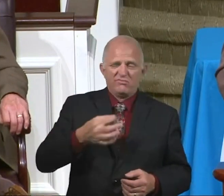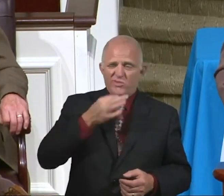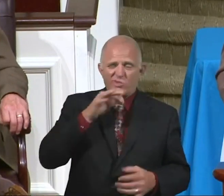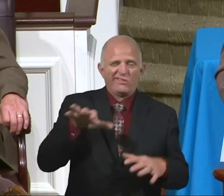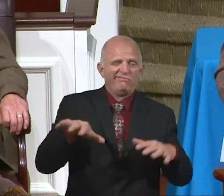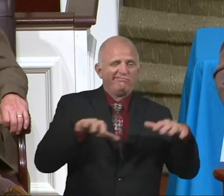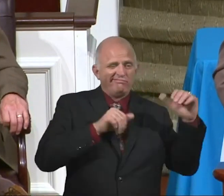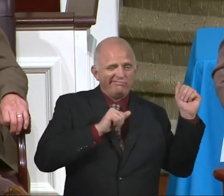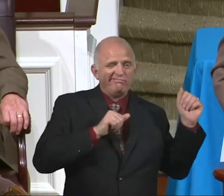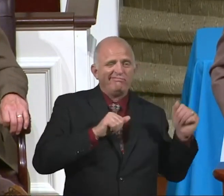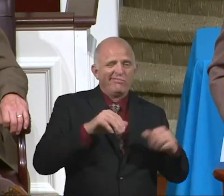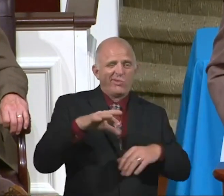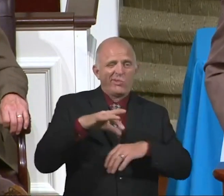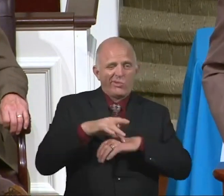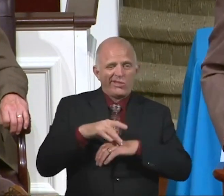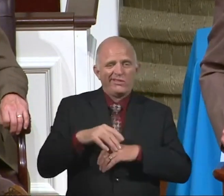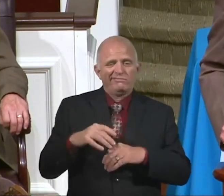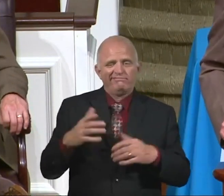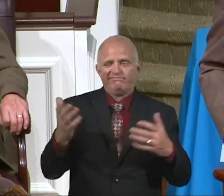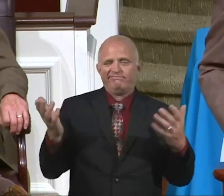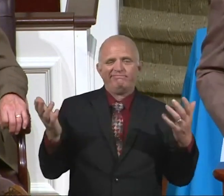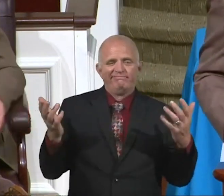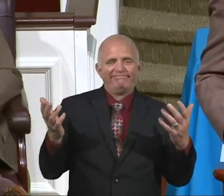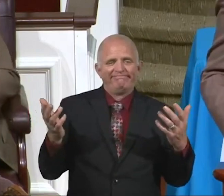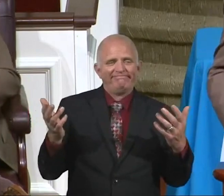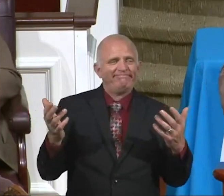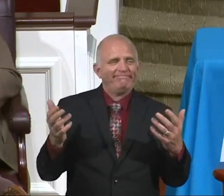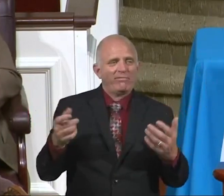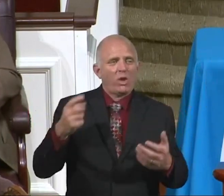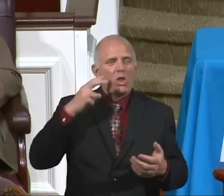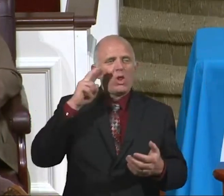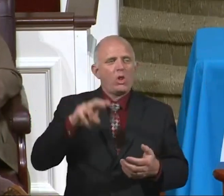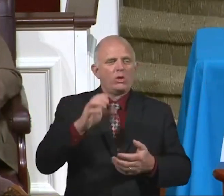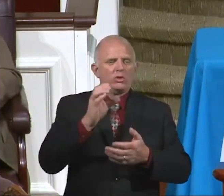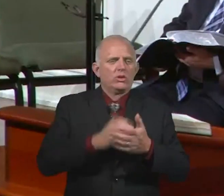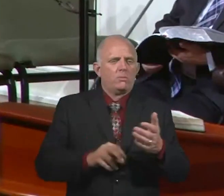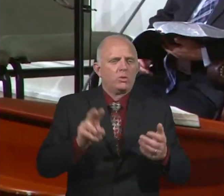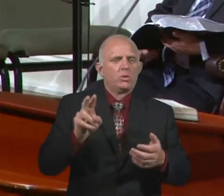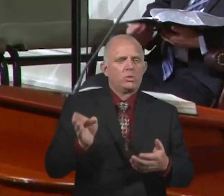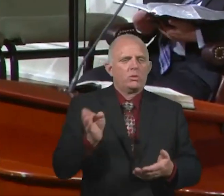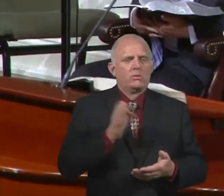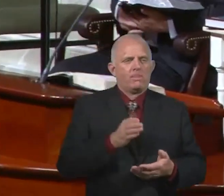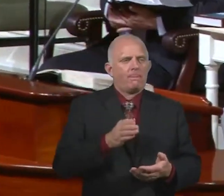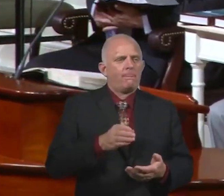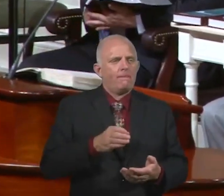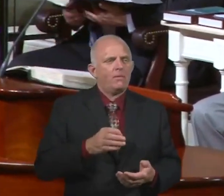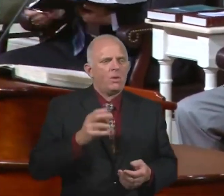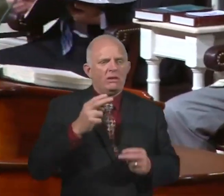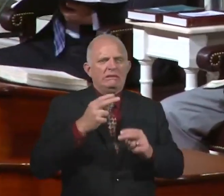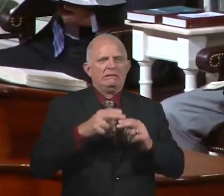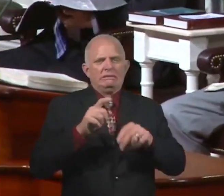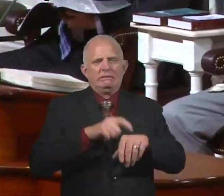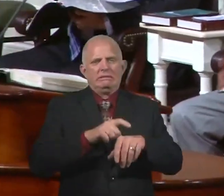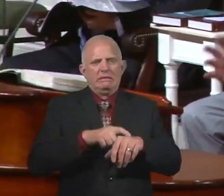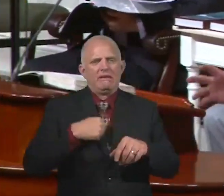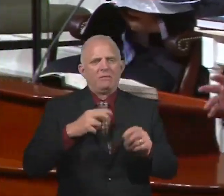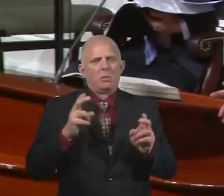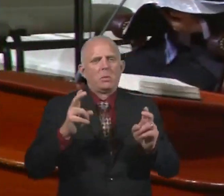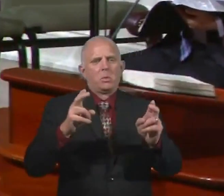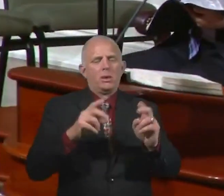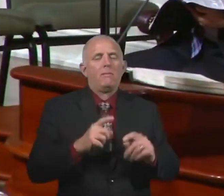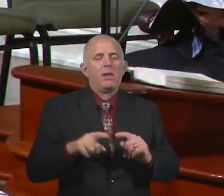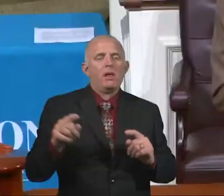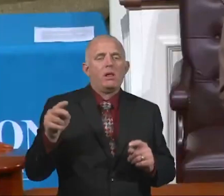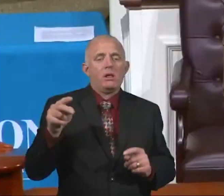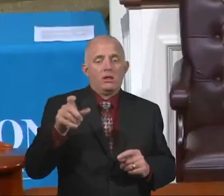some good advice. I want us to go to chapter two because that's where we're going to be just for a few moments. And I need to hasten. But in chapter